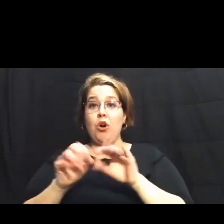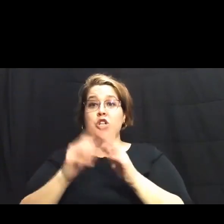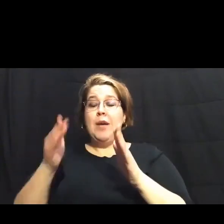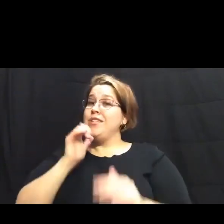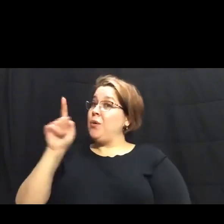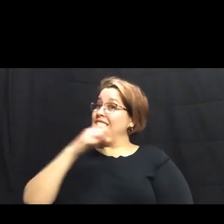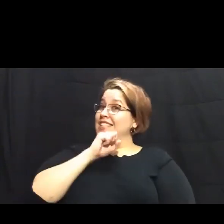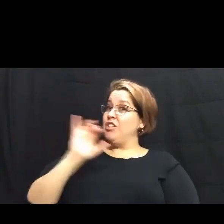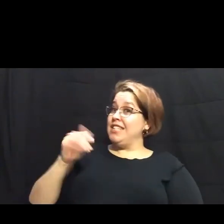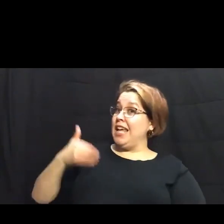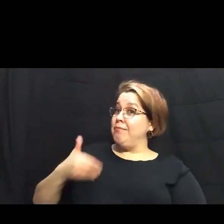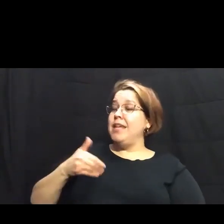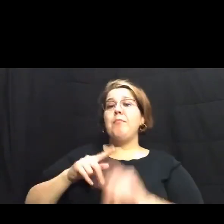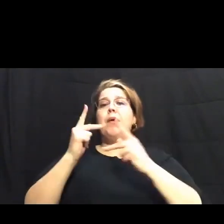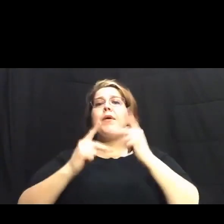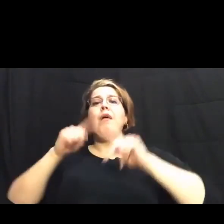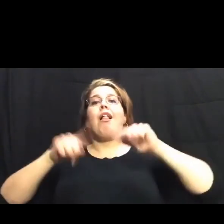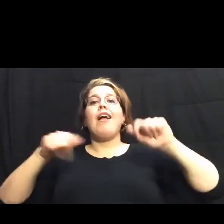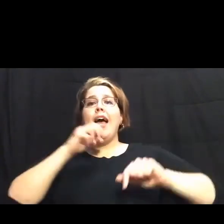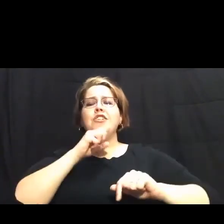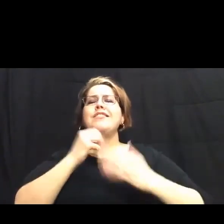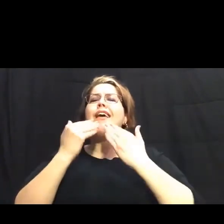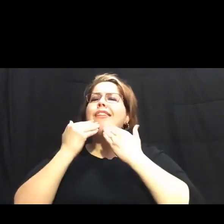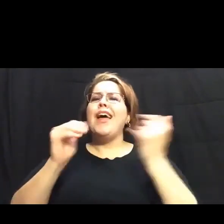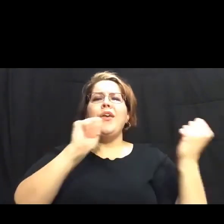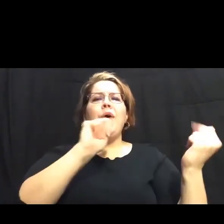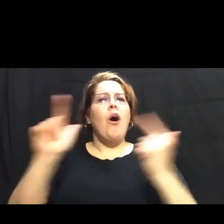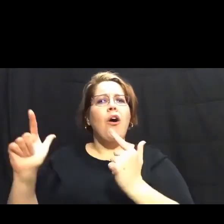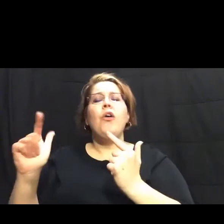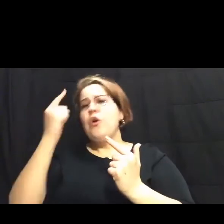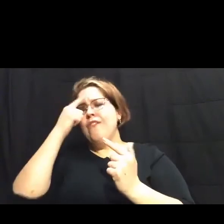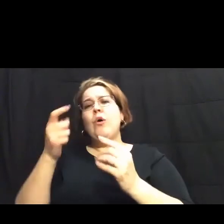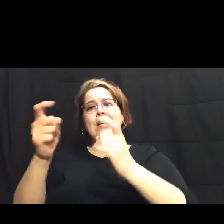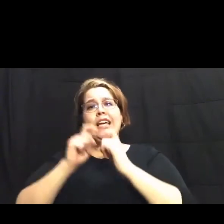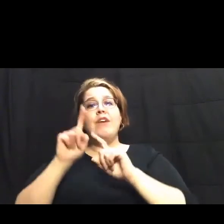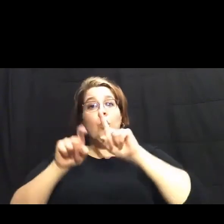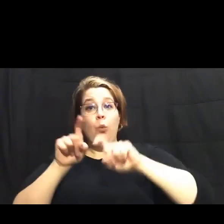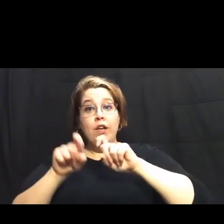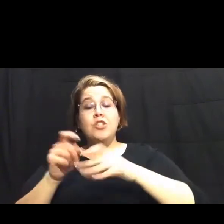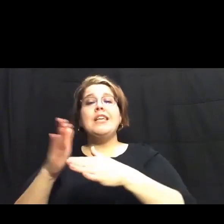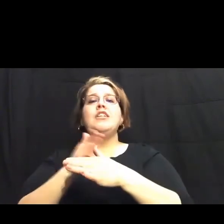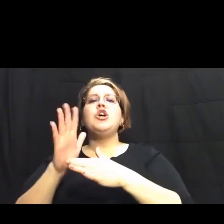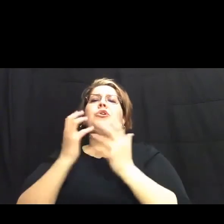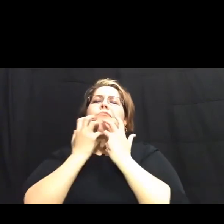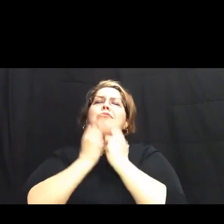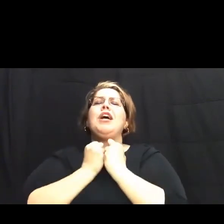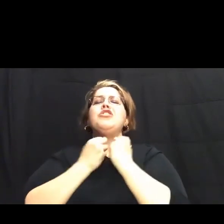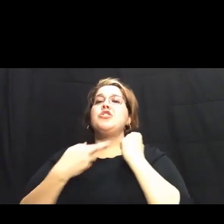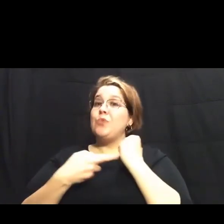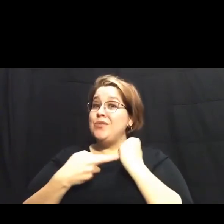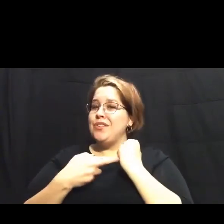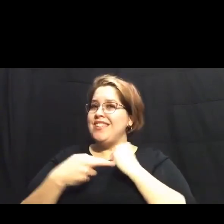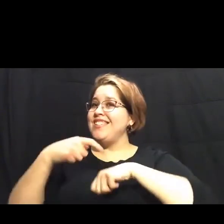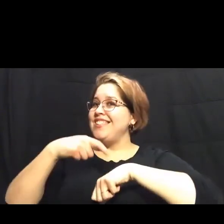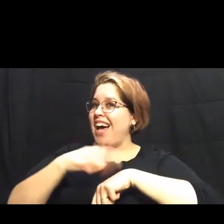but people of all ages thank you everyone for contributing your questions and sharing your most precious resources your time